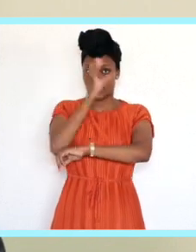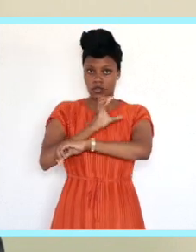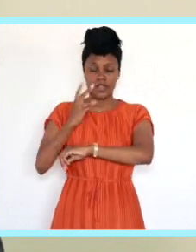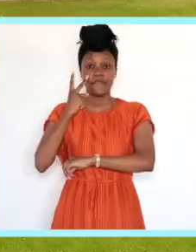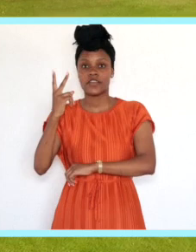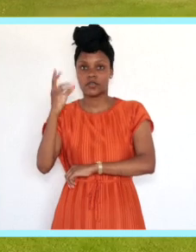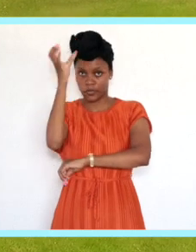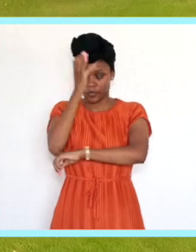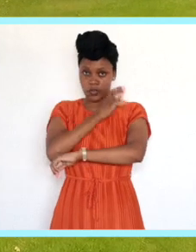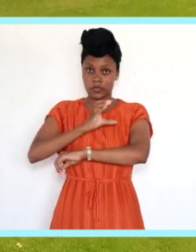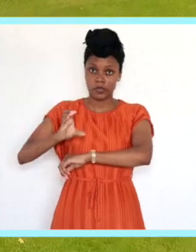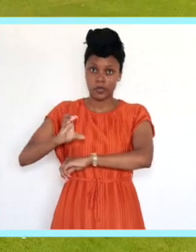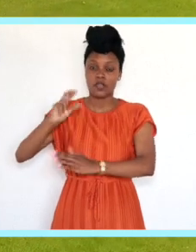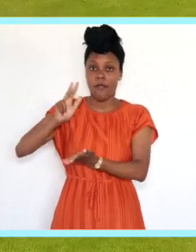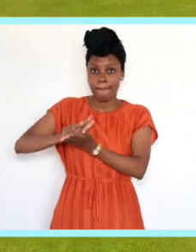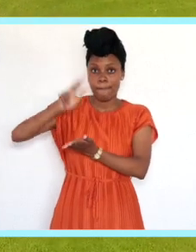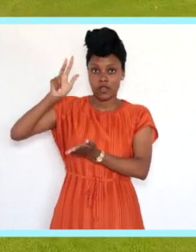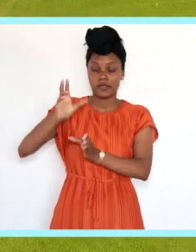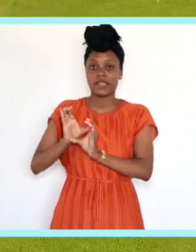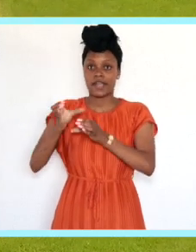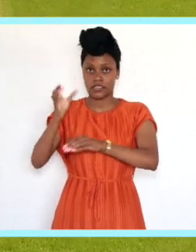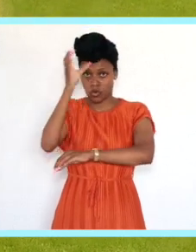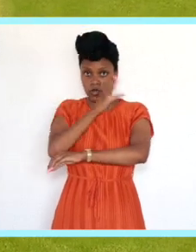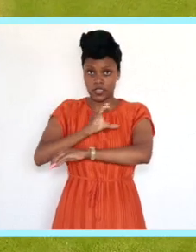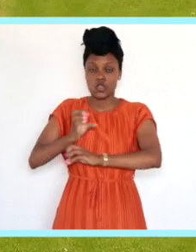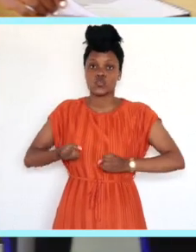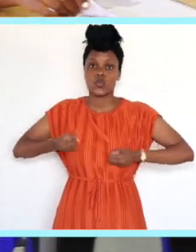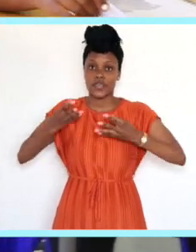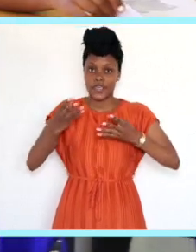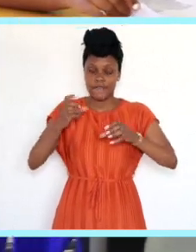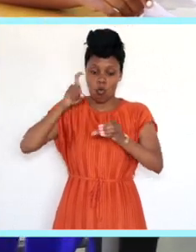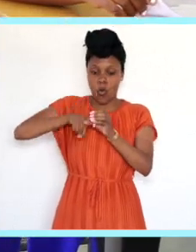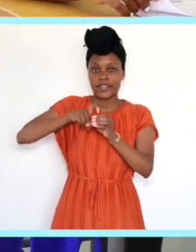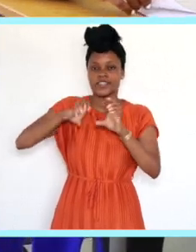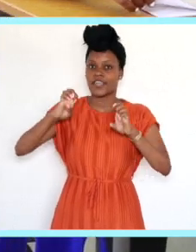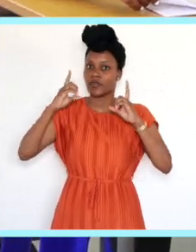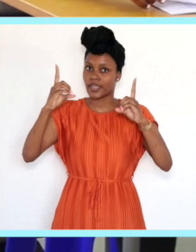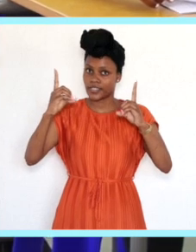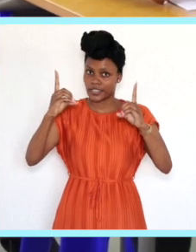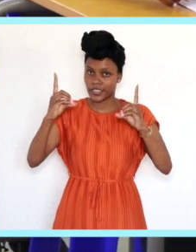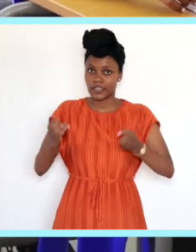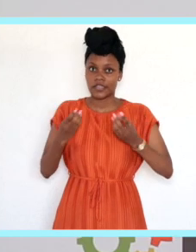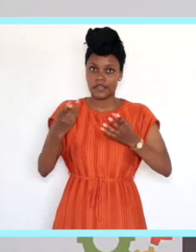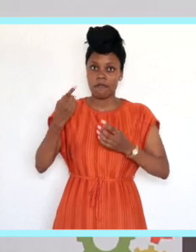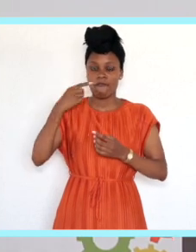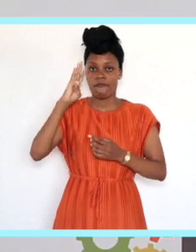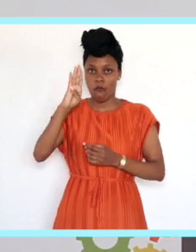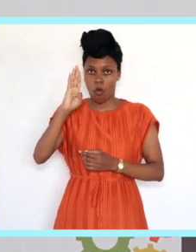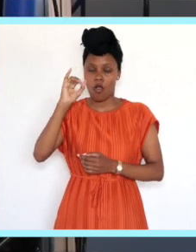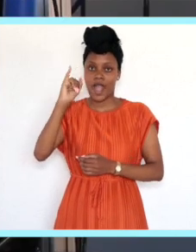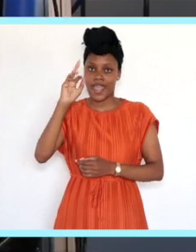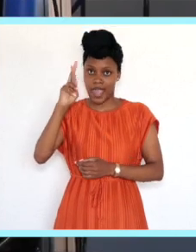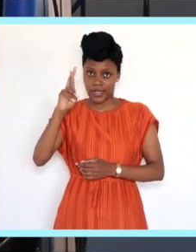principal of the college. The vision of the college which has been approved by the council of the college is to provide quality education,